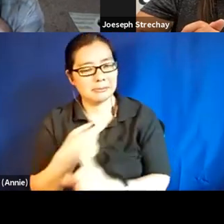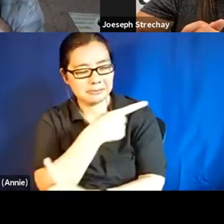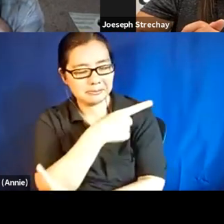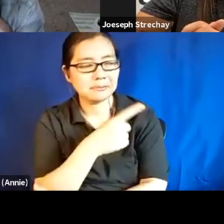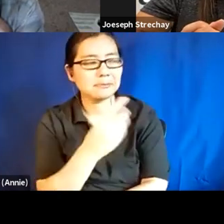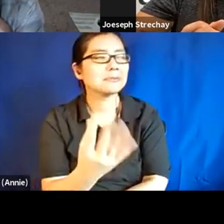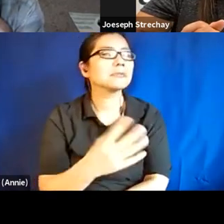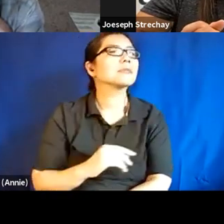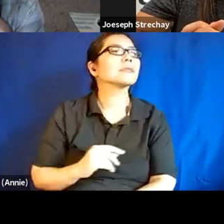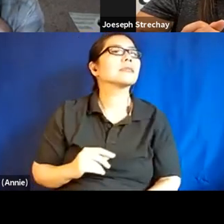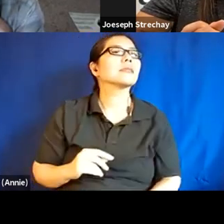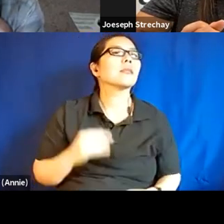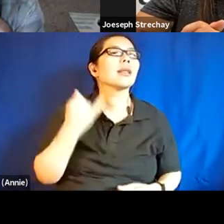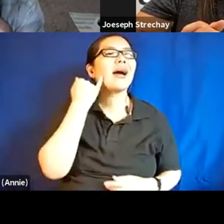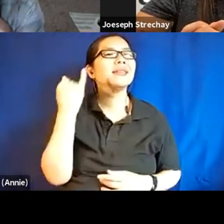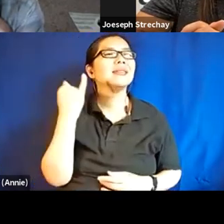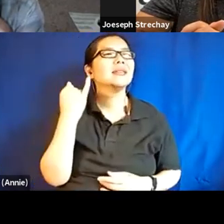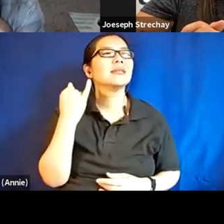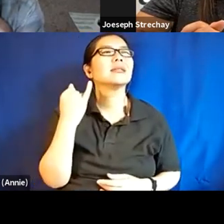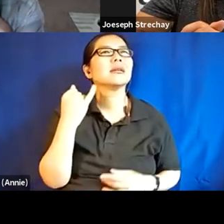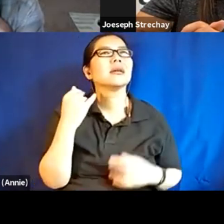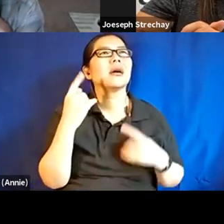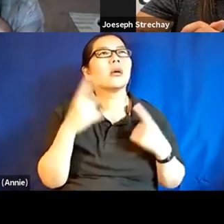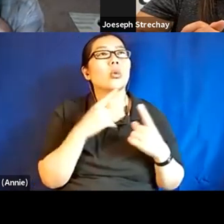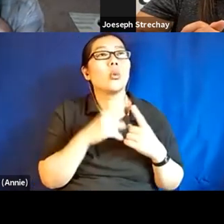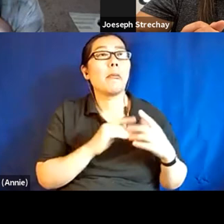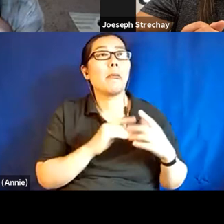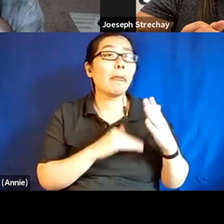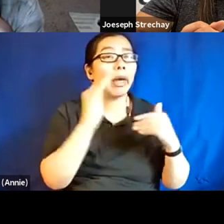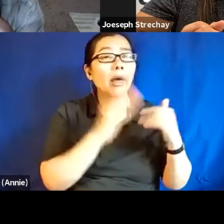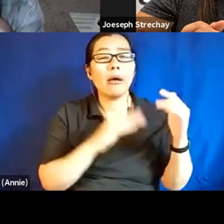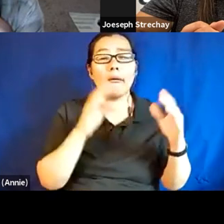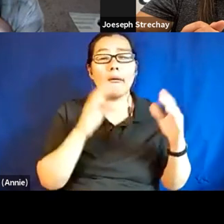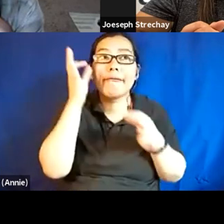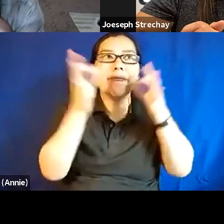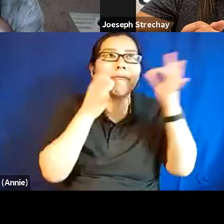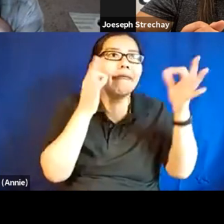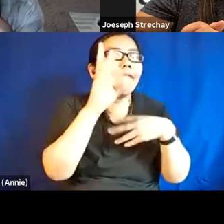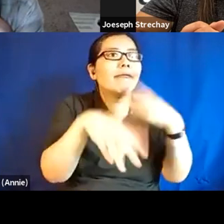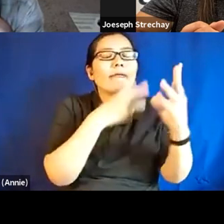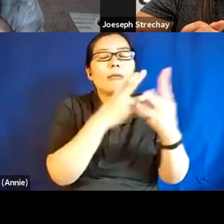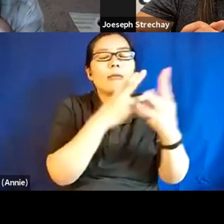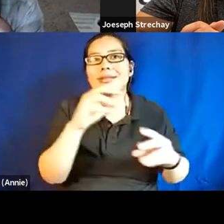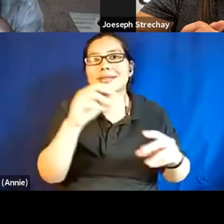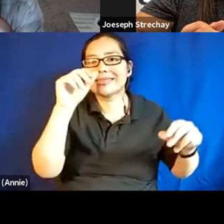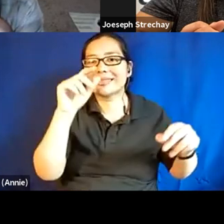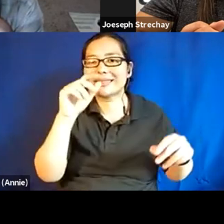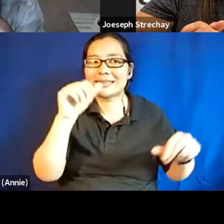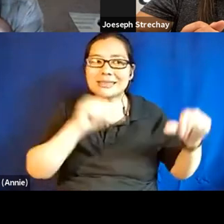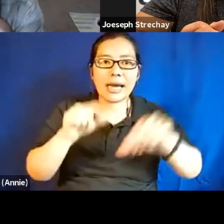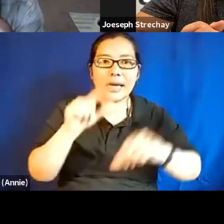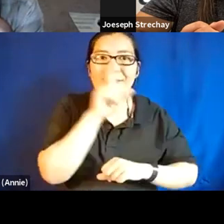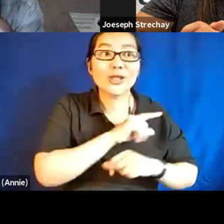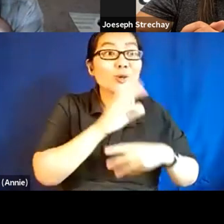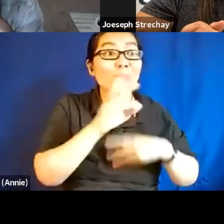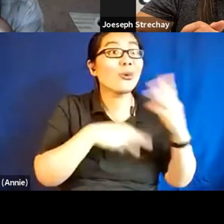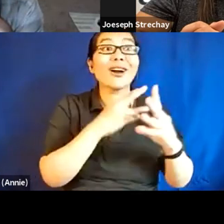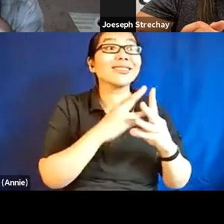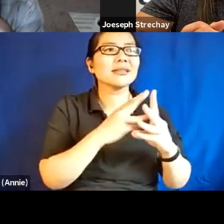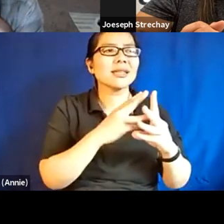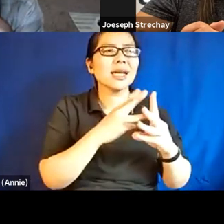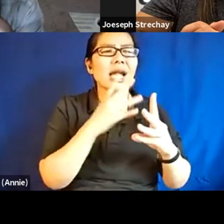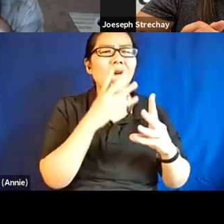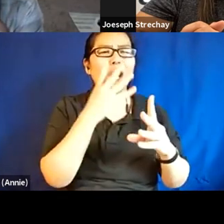the idea that like when we build fantasy worlds or science fiction worlds, we often re-inscribe the same, uh,